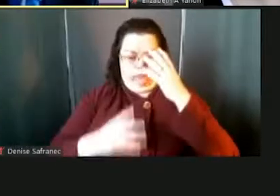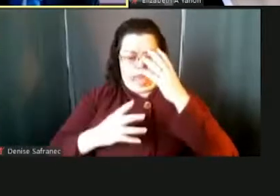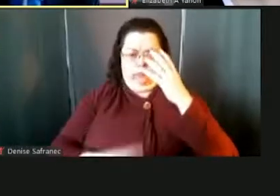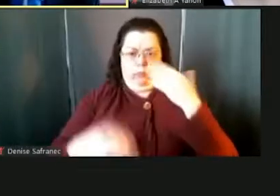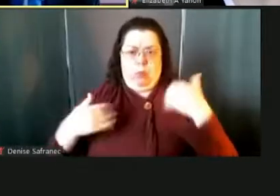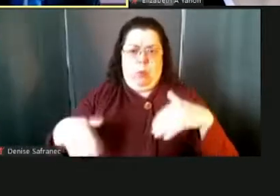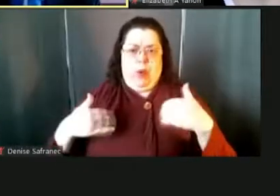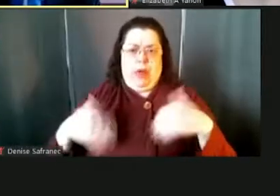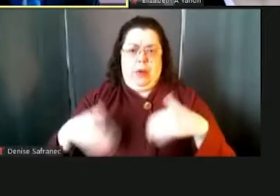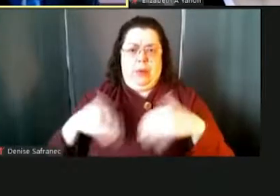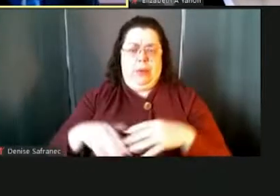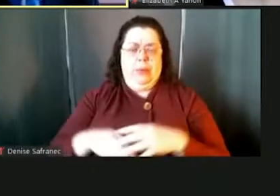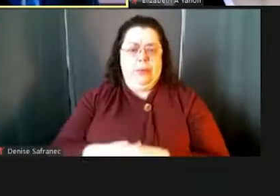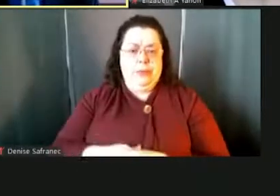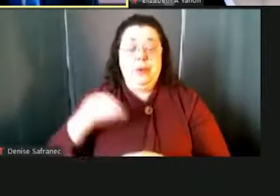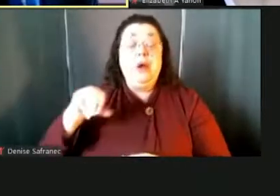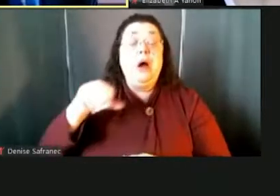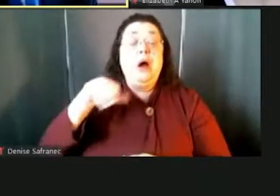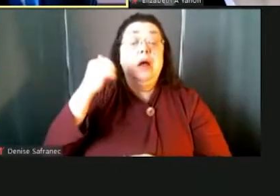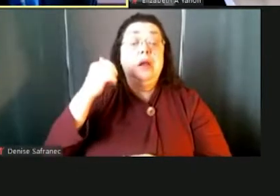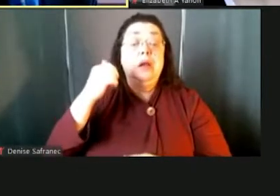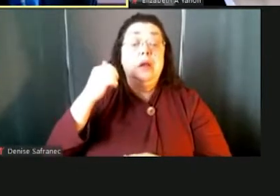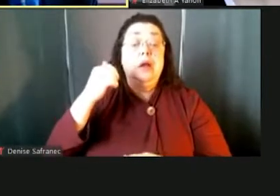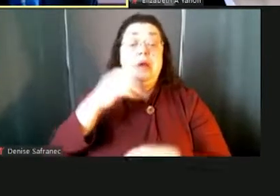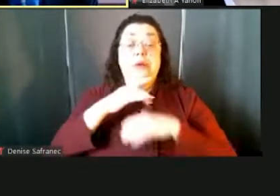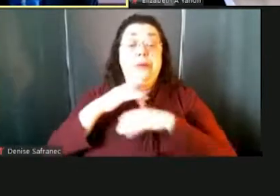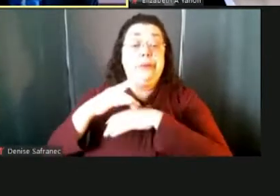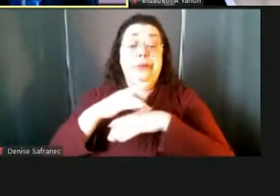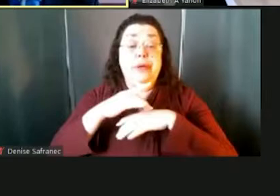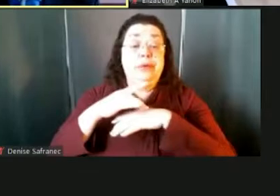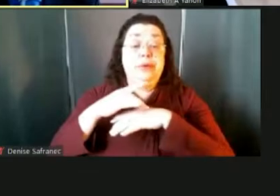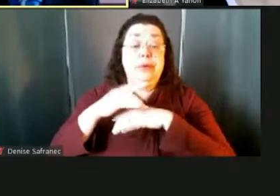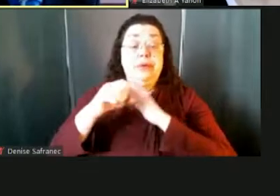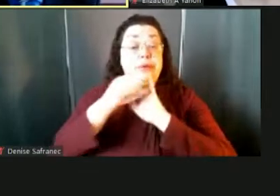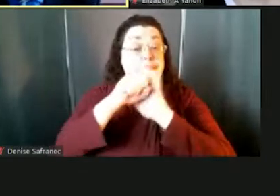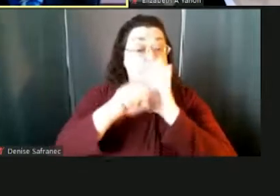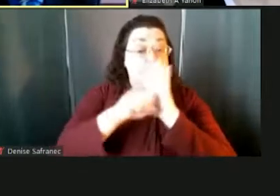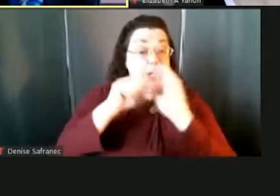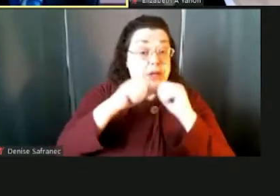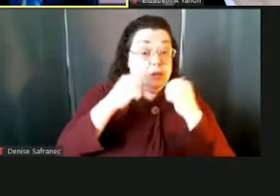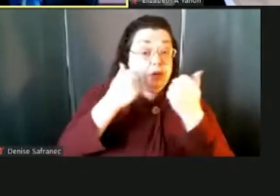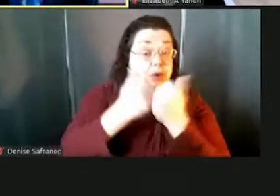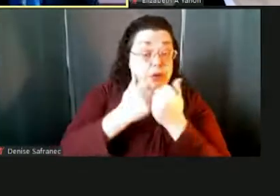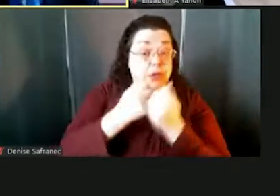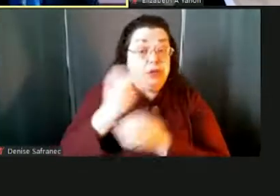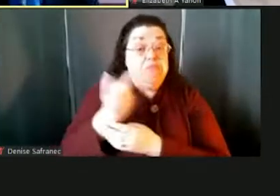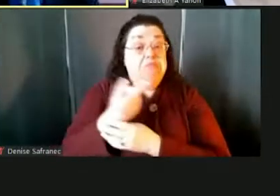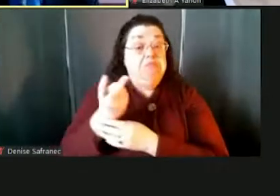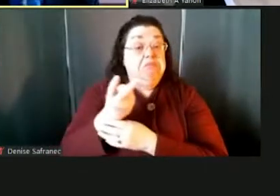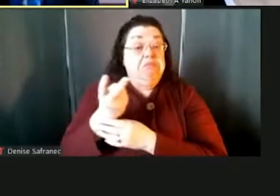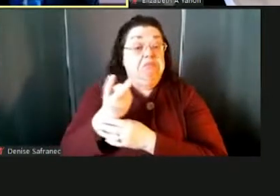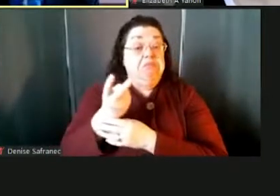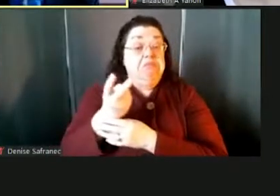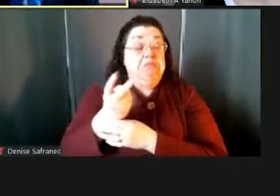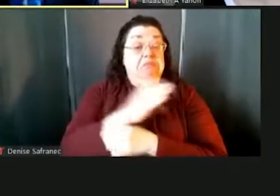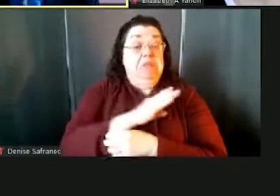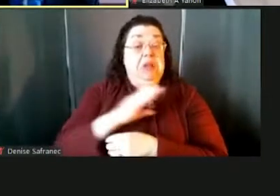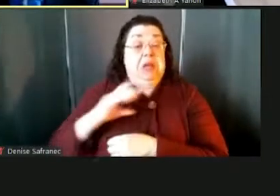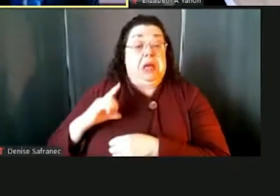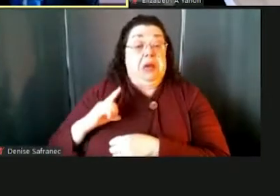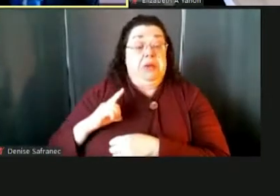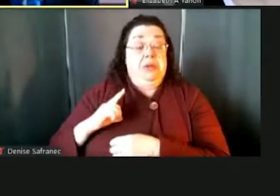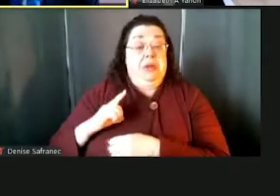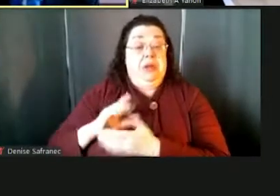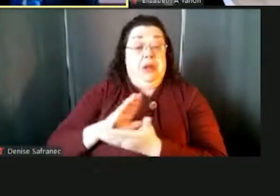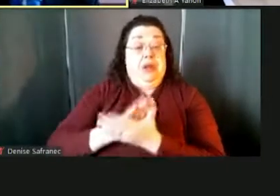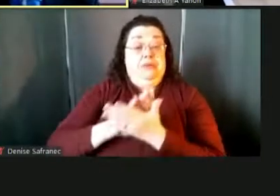year. Another resource are our state associations. John and I are both members of the council of school superintendents, which has been